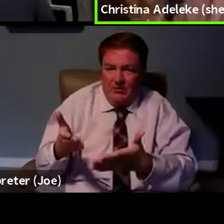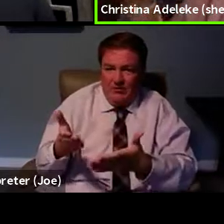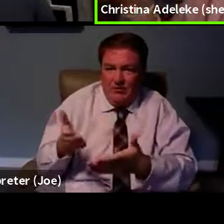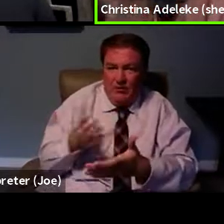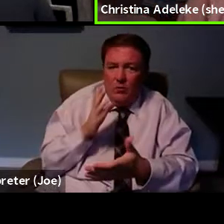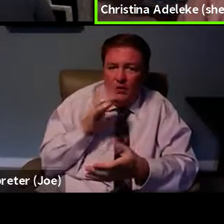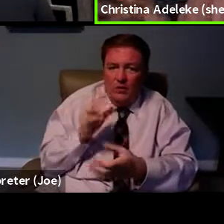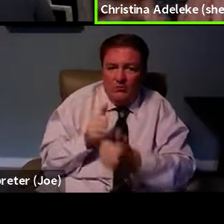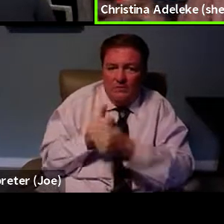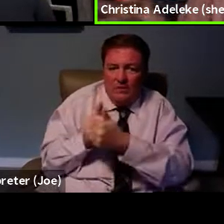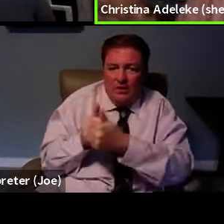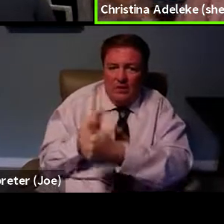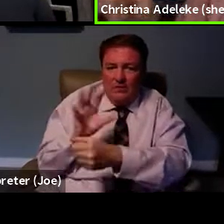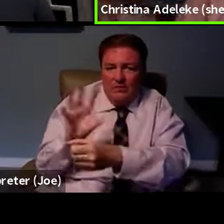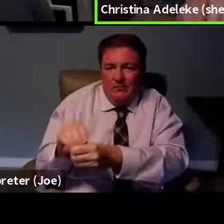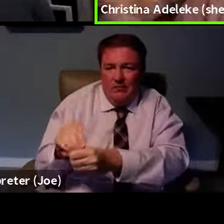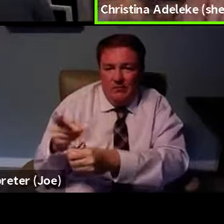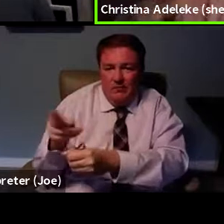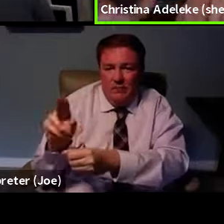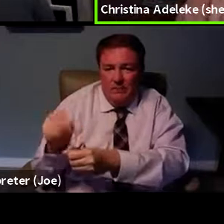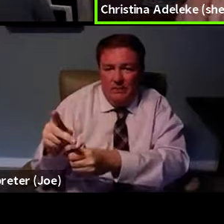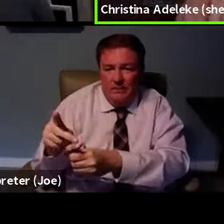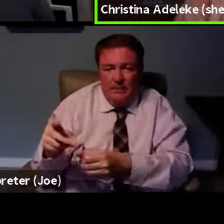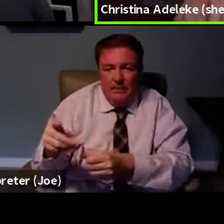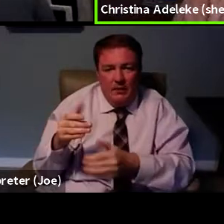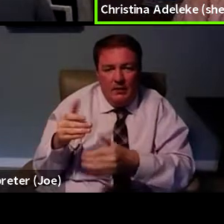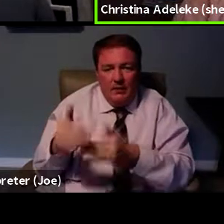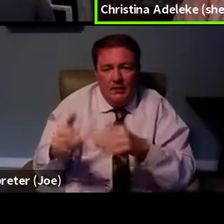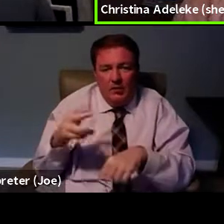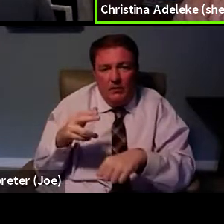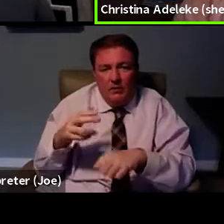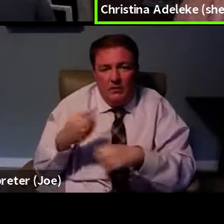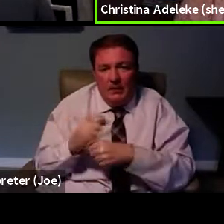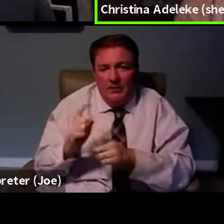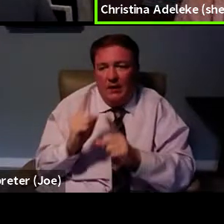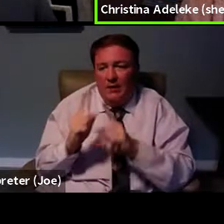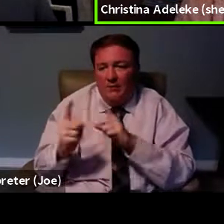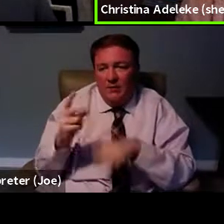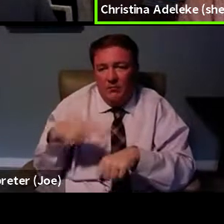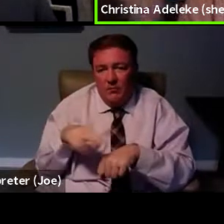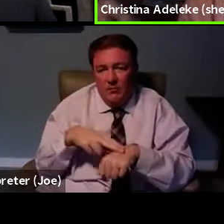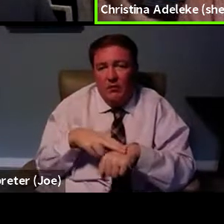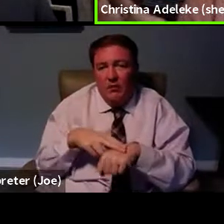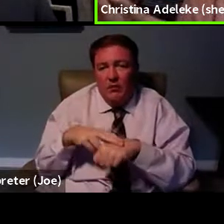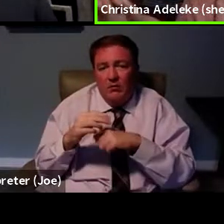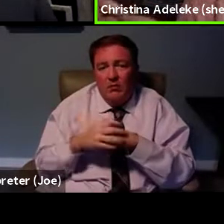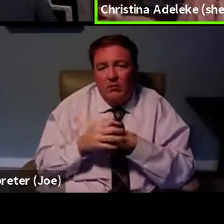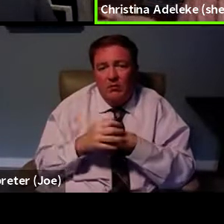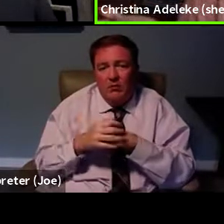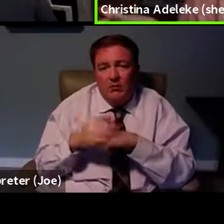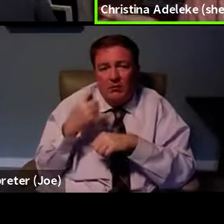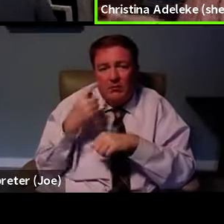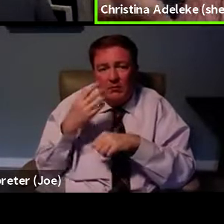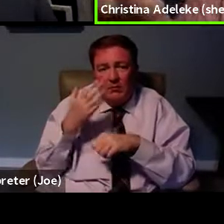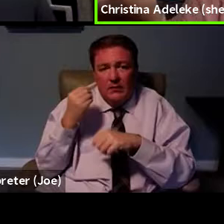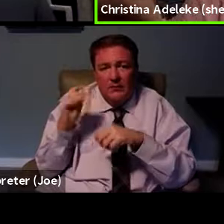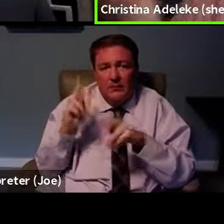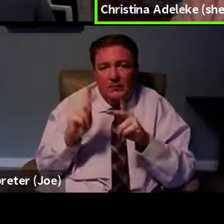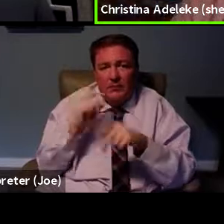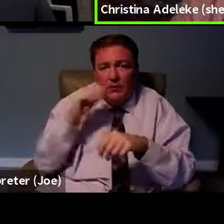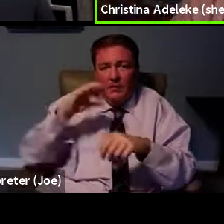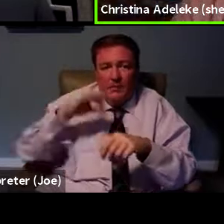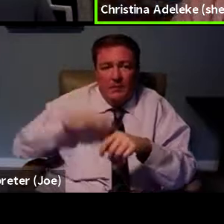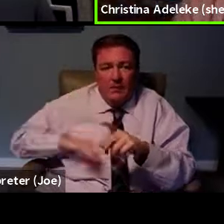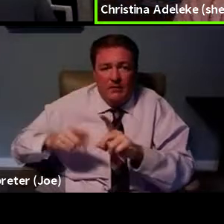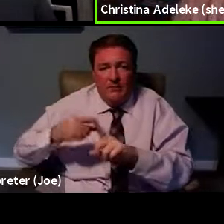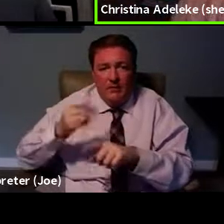PrEP, incorporate PEP, and normalize those conversations. Because there are a lot of people who don't get to benefit from PrEP because it's like